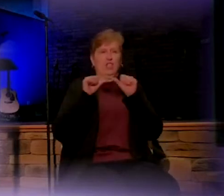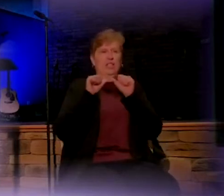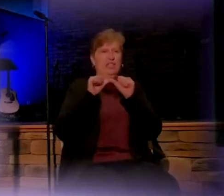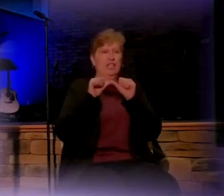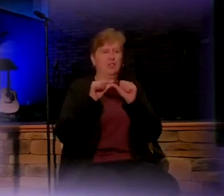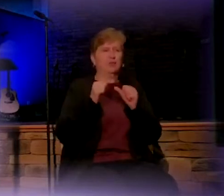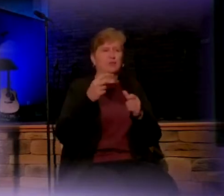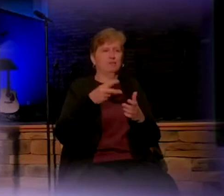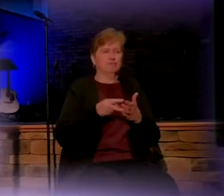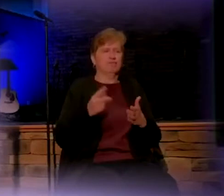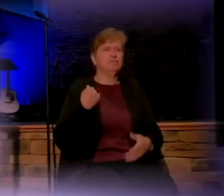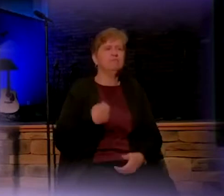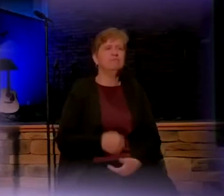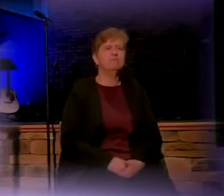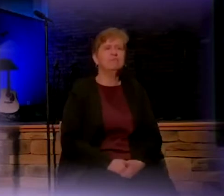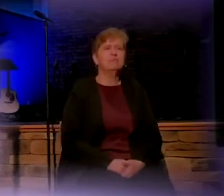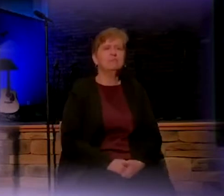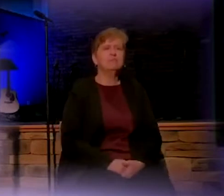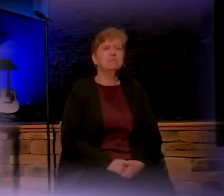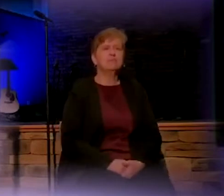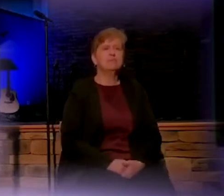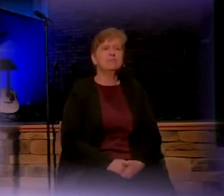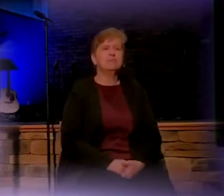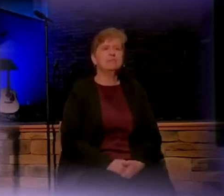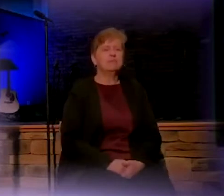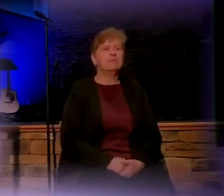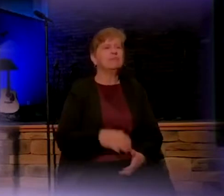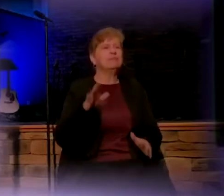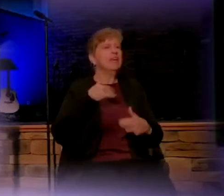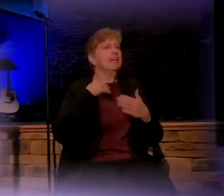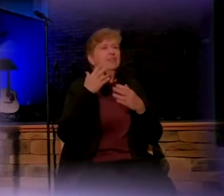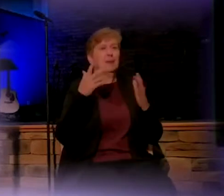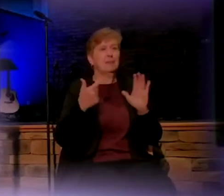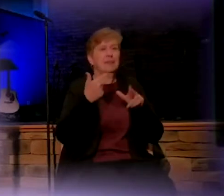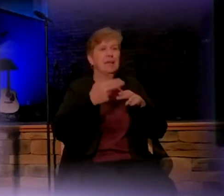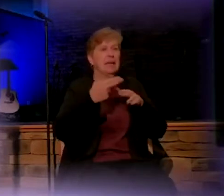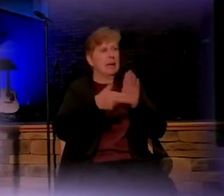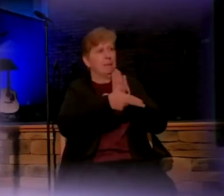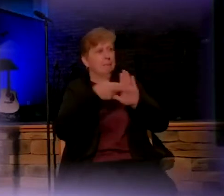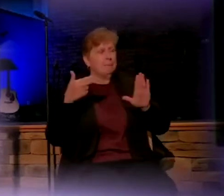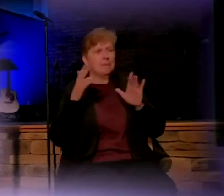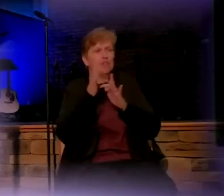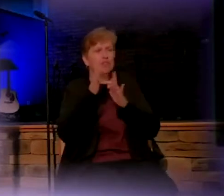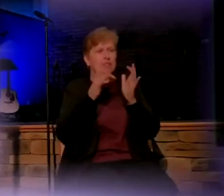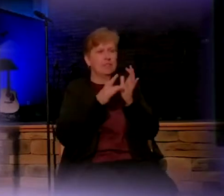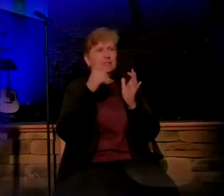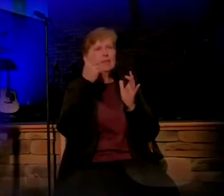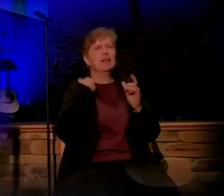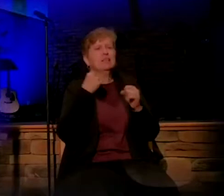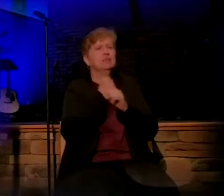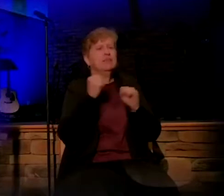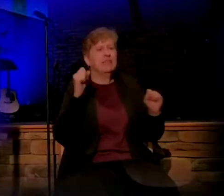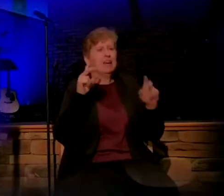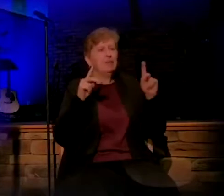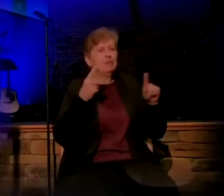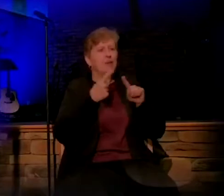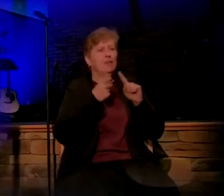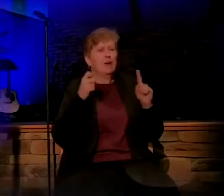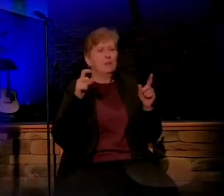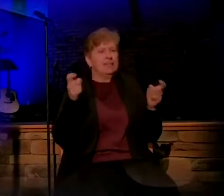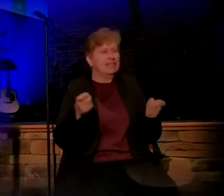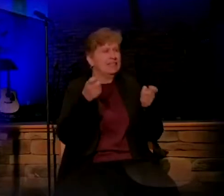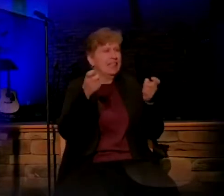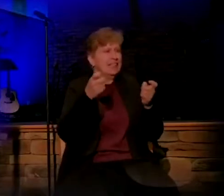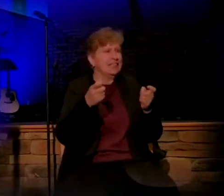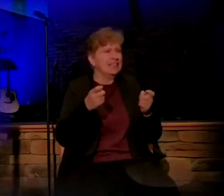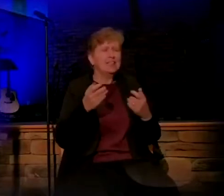you are to give him the name Jesus because he will save his people from their sins. I love that. It made it easy for Mary